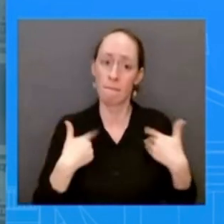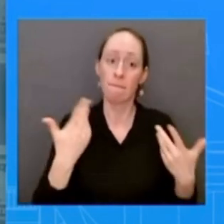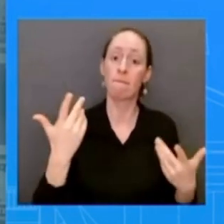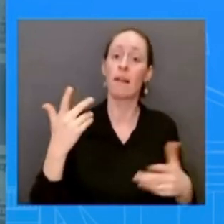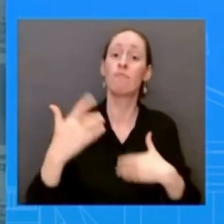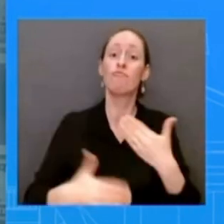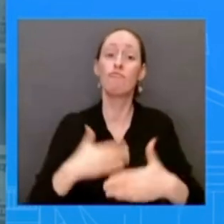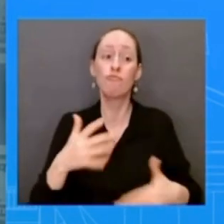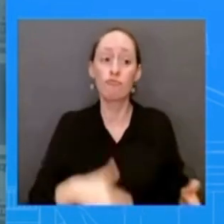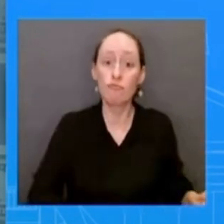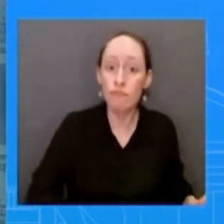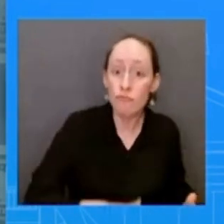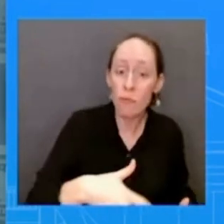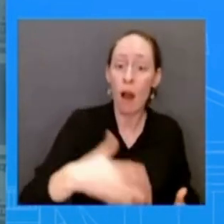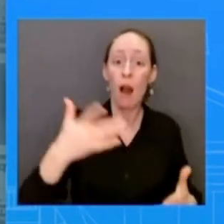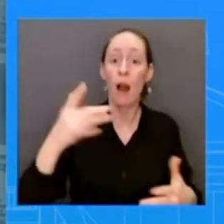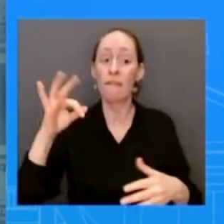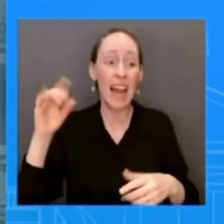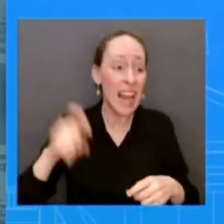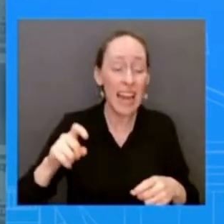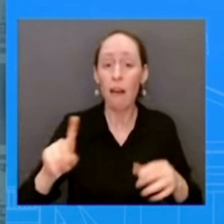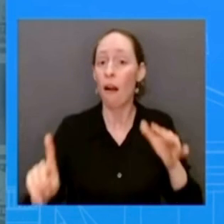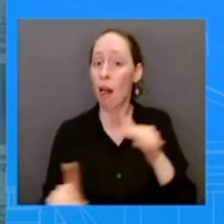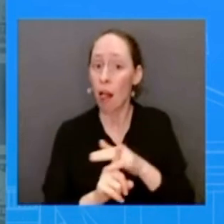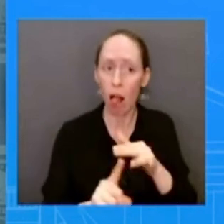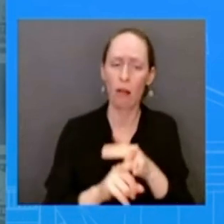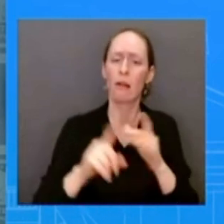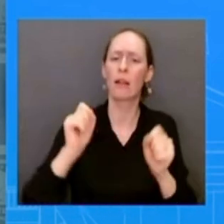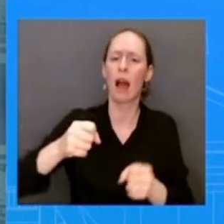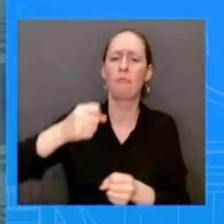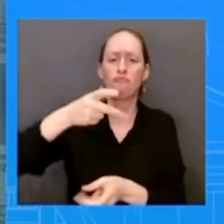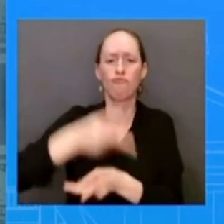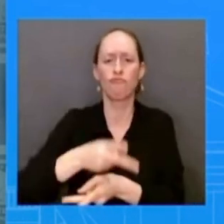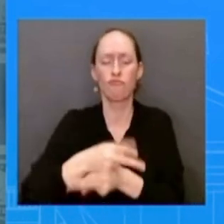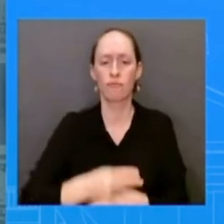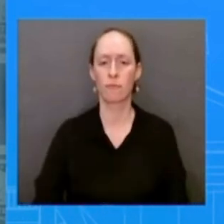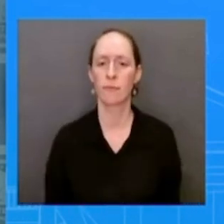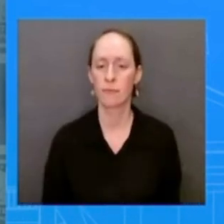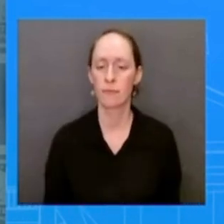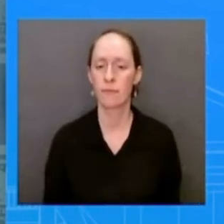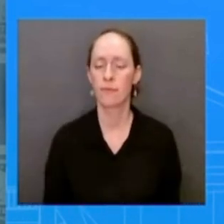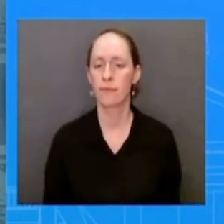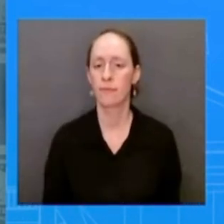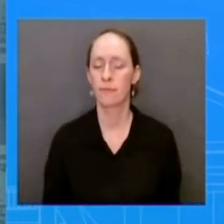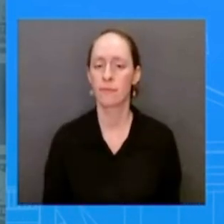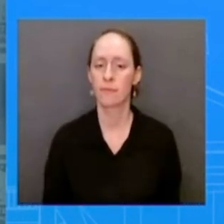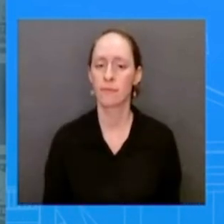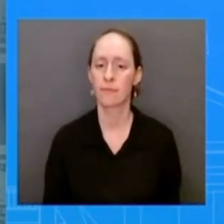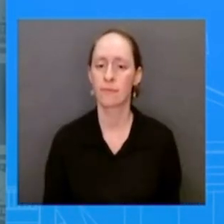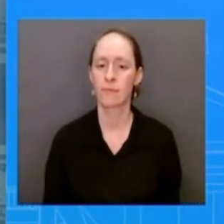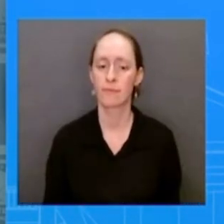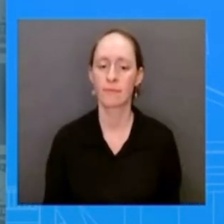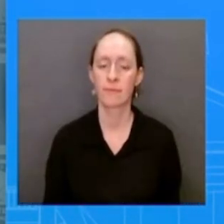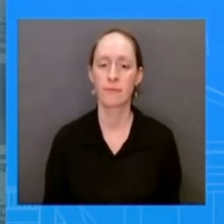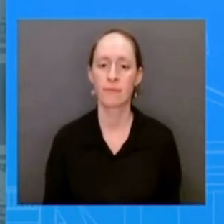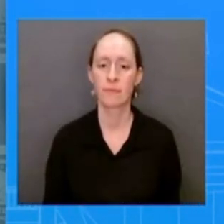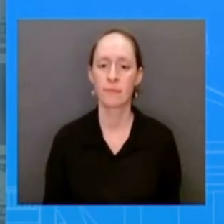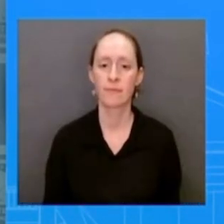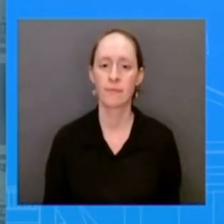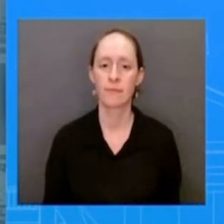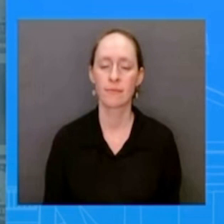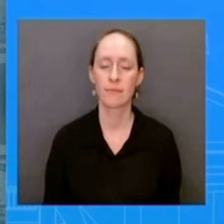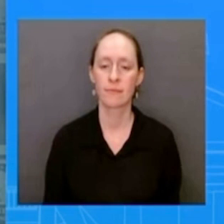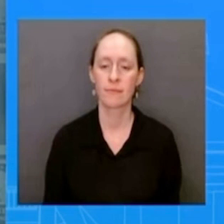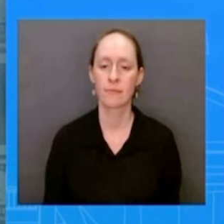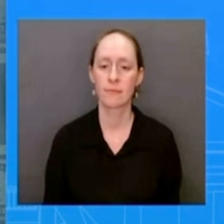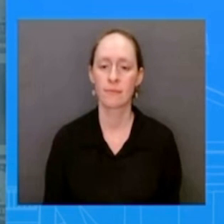law and finally i want to say a few words today about the actual date of the 58th anniversary of bloody sunday which